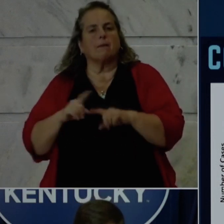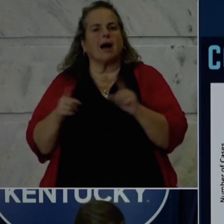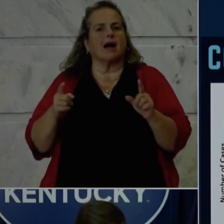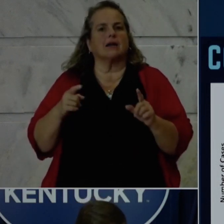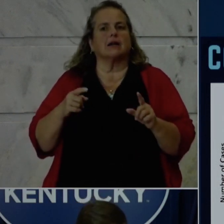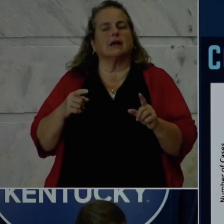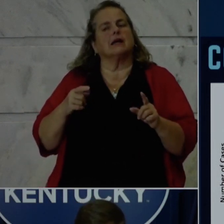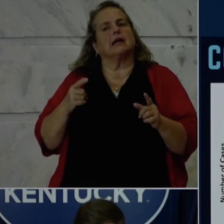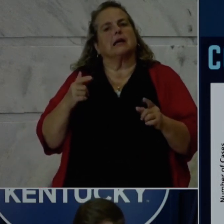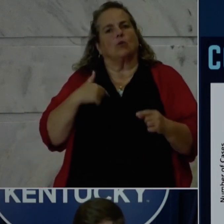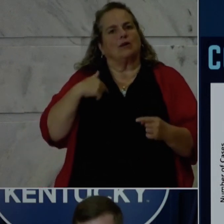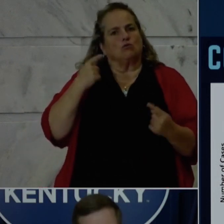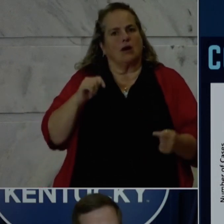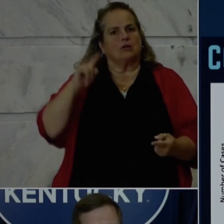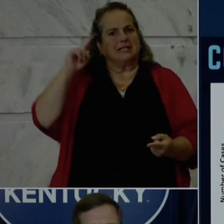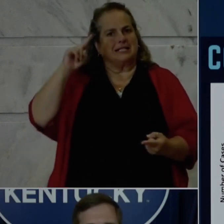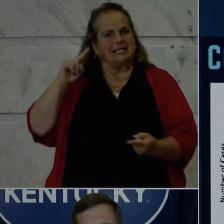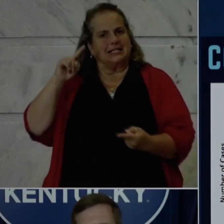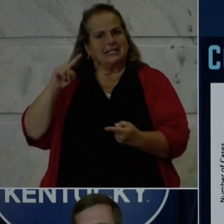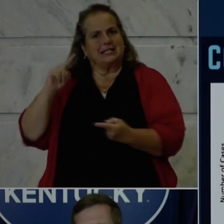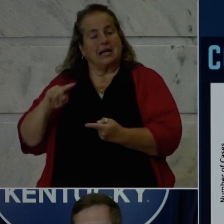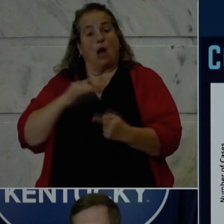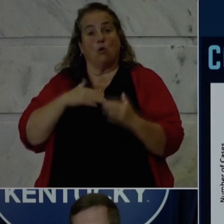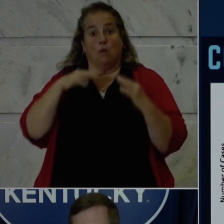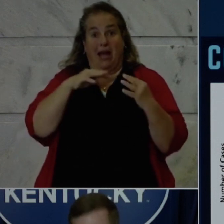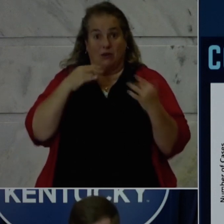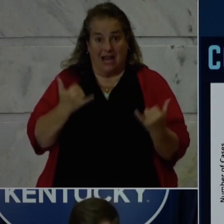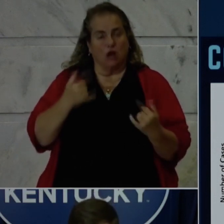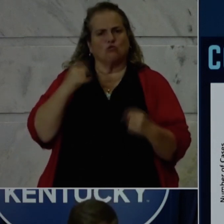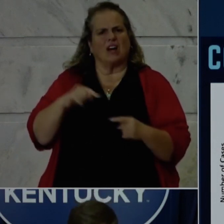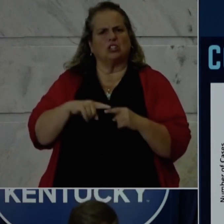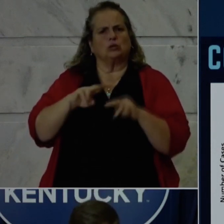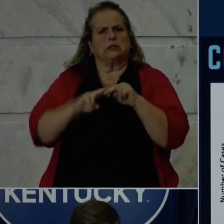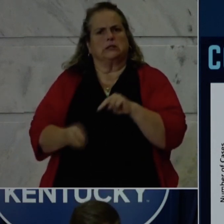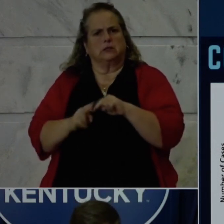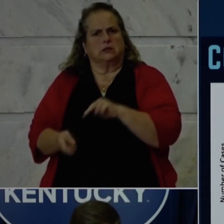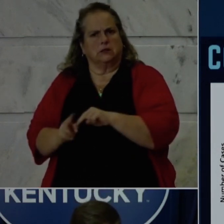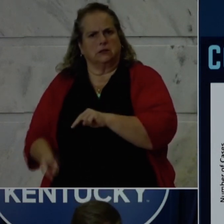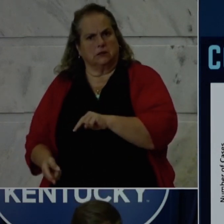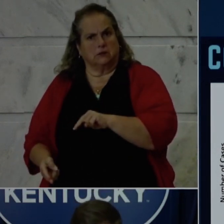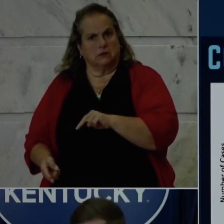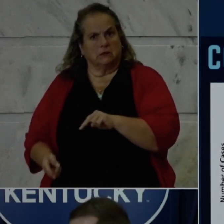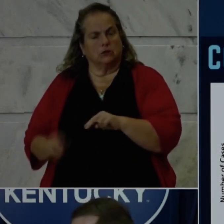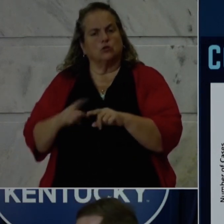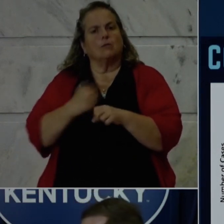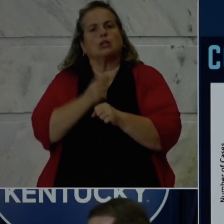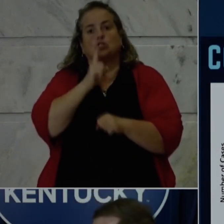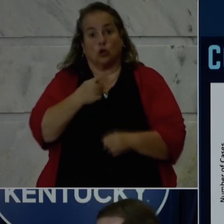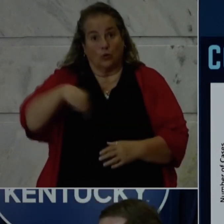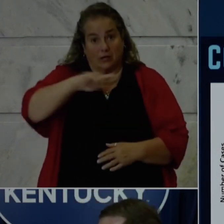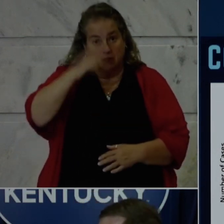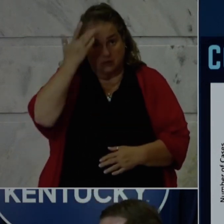the first of the several continued weeks of the exponential spike in numbers,